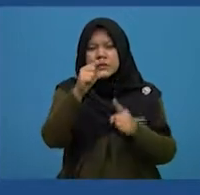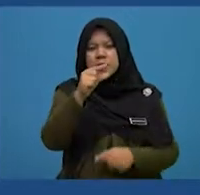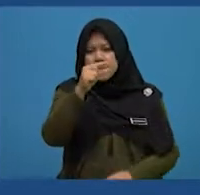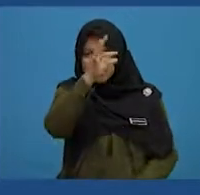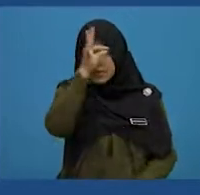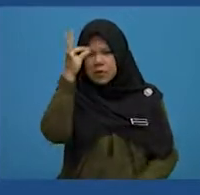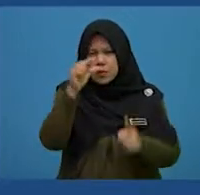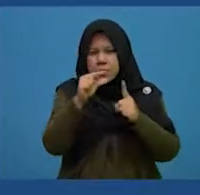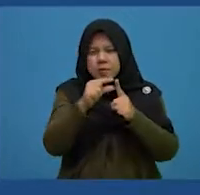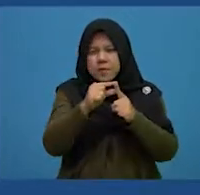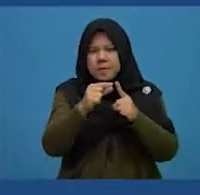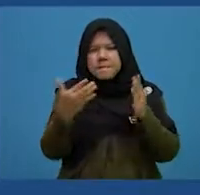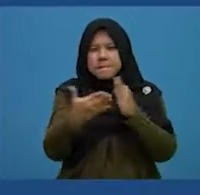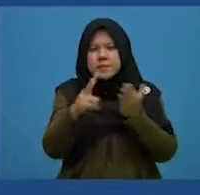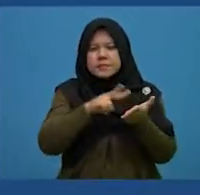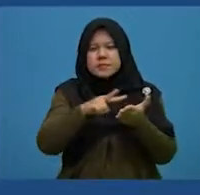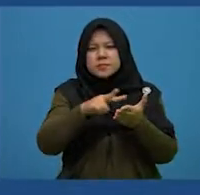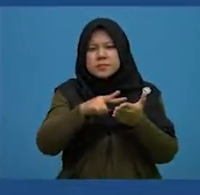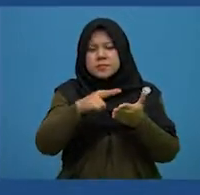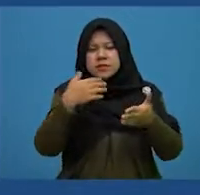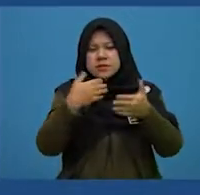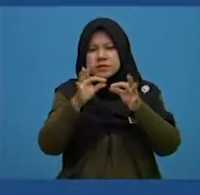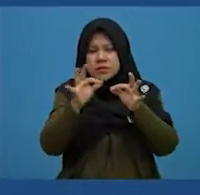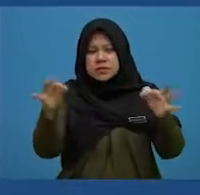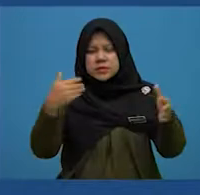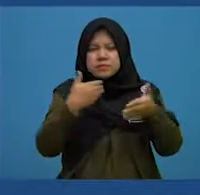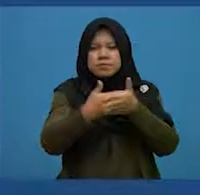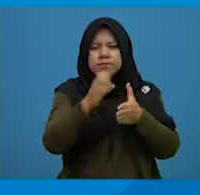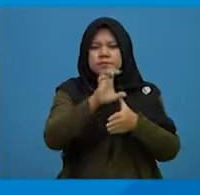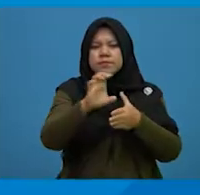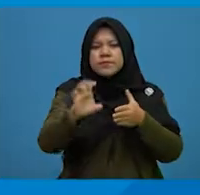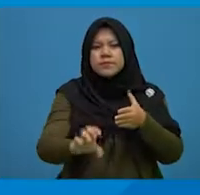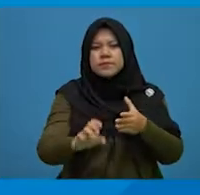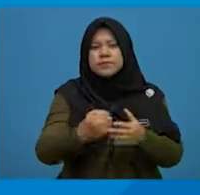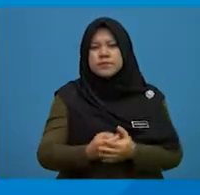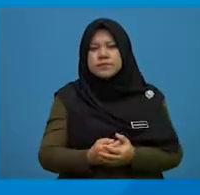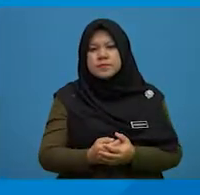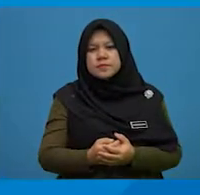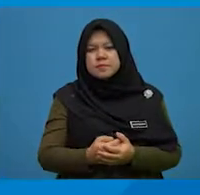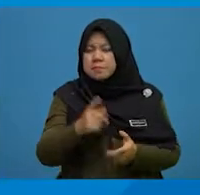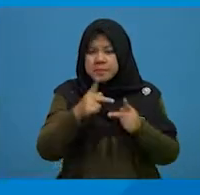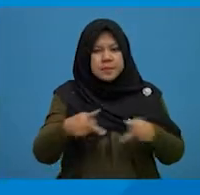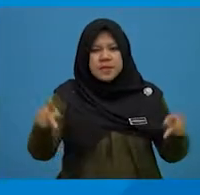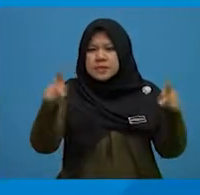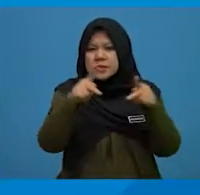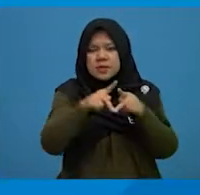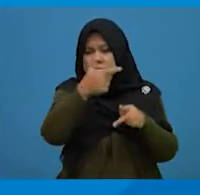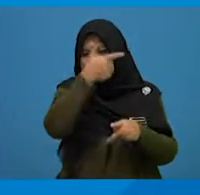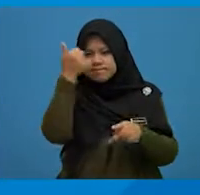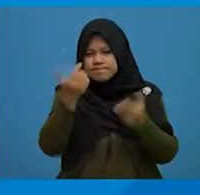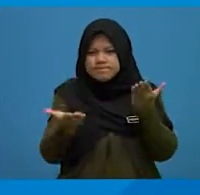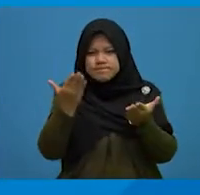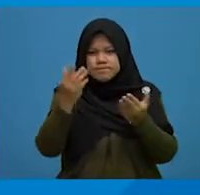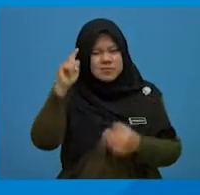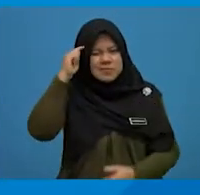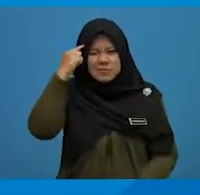word by reading the sentence till the end. This is crucial because you may not